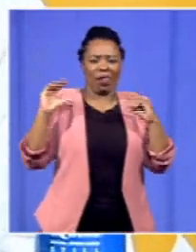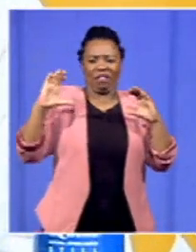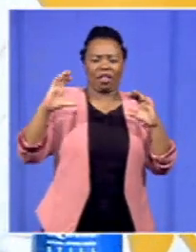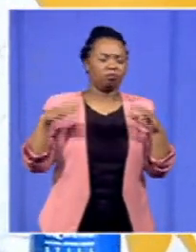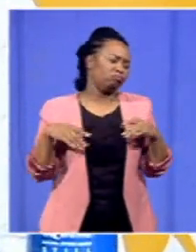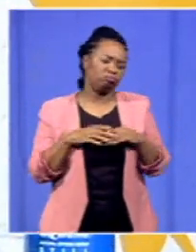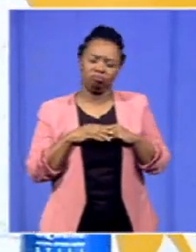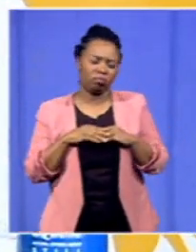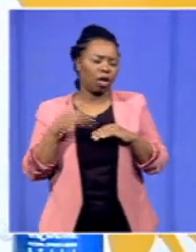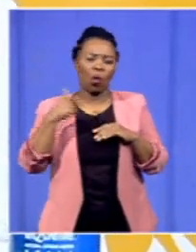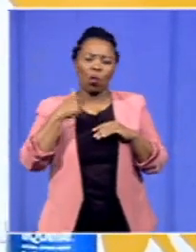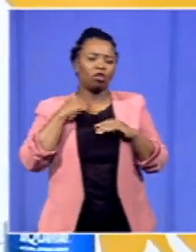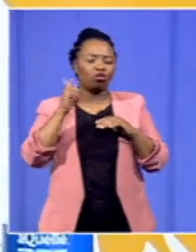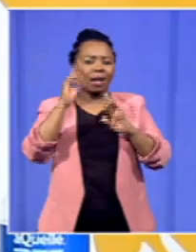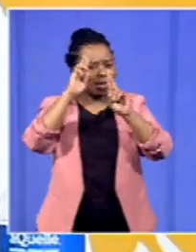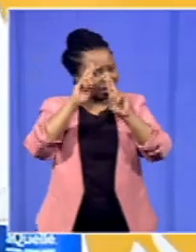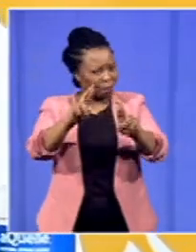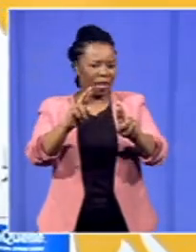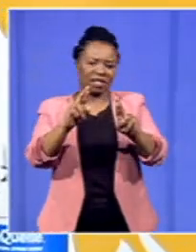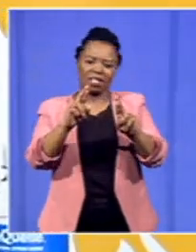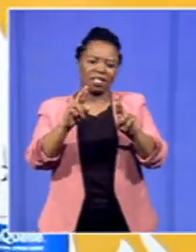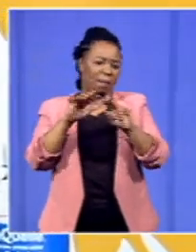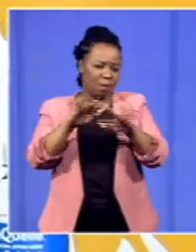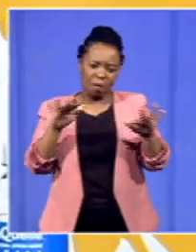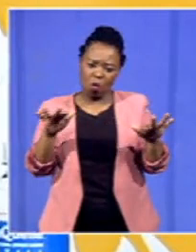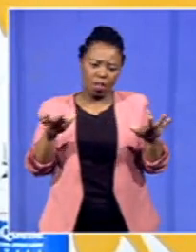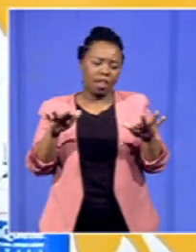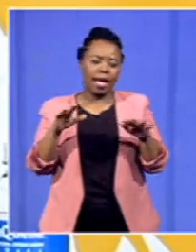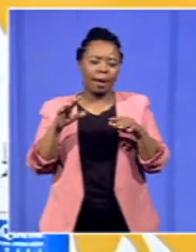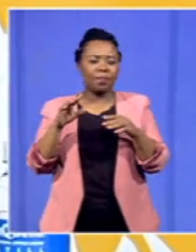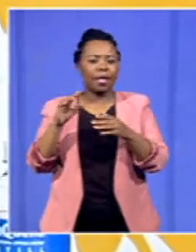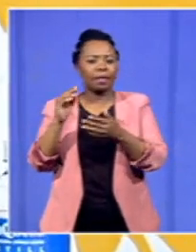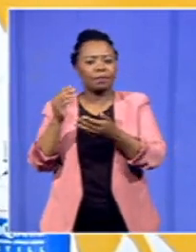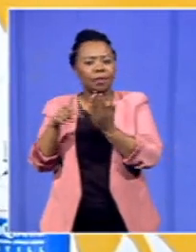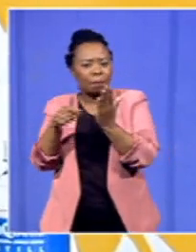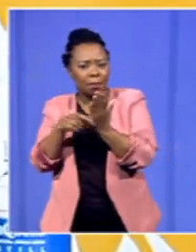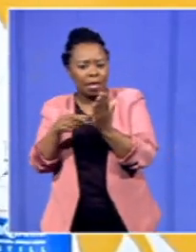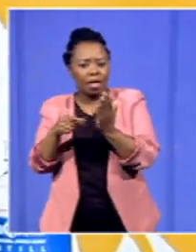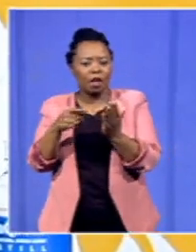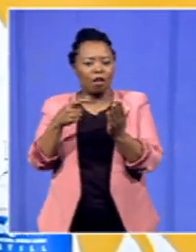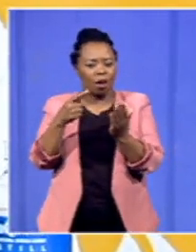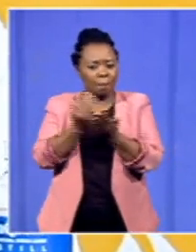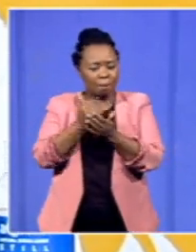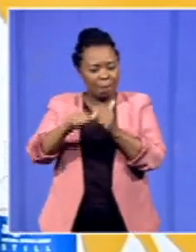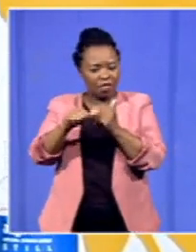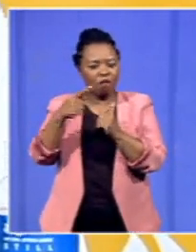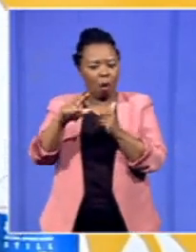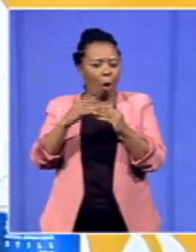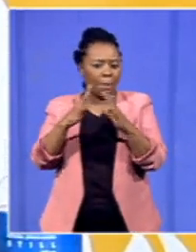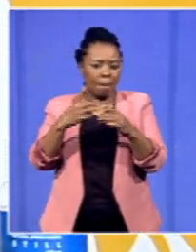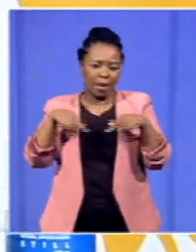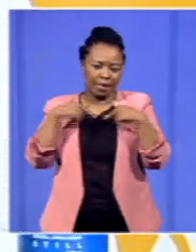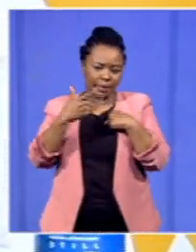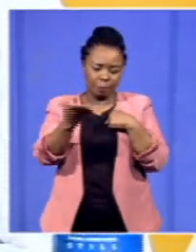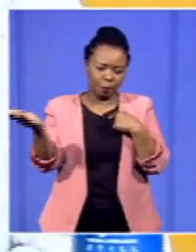respect and look after the subscription of our members and maybe because of laws you